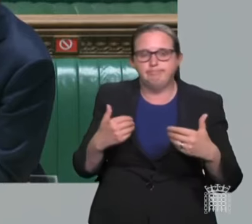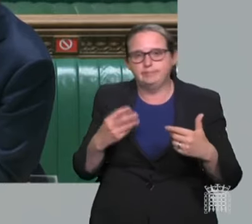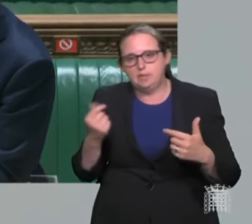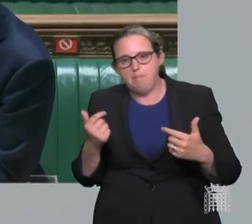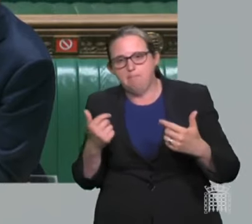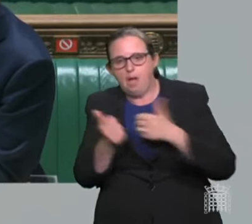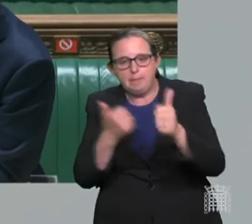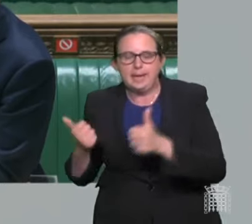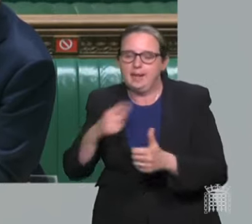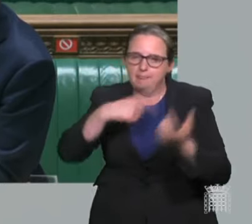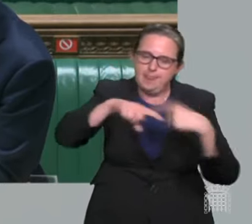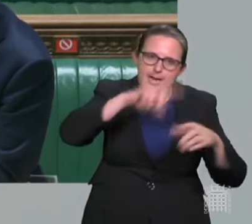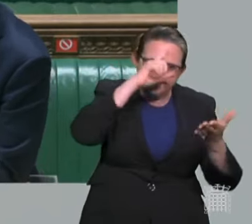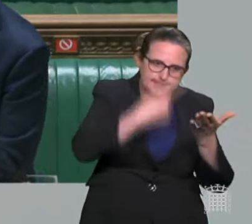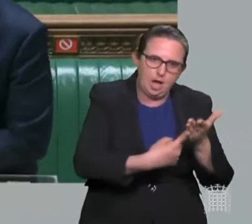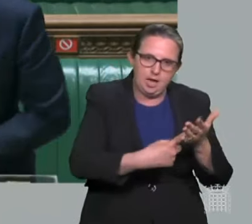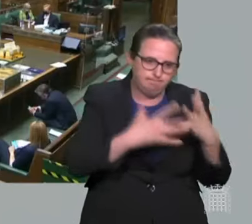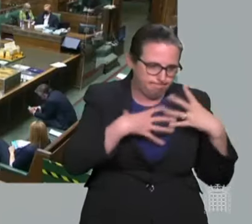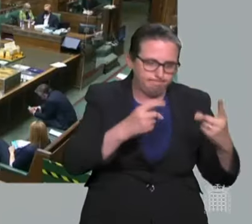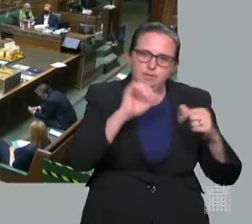to decide what they wish to do.